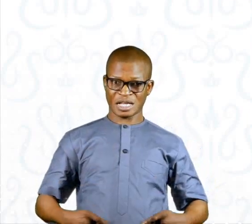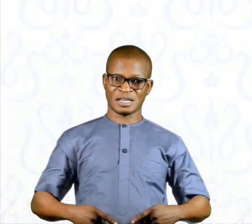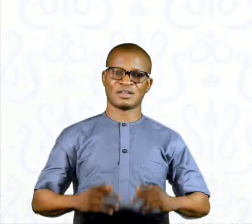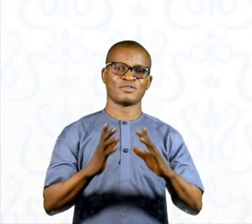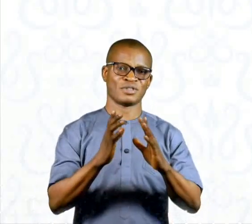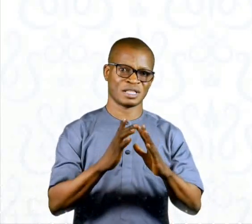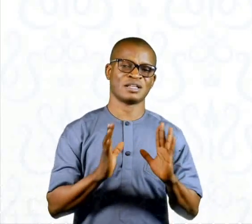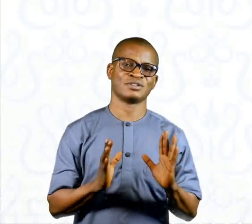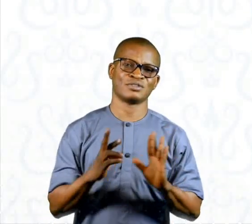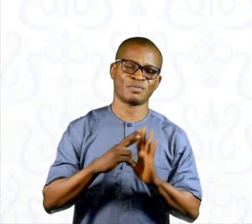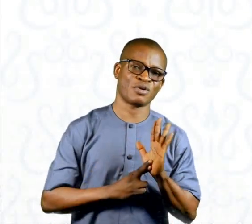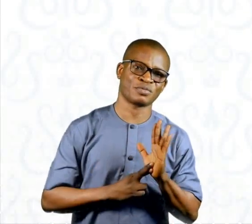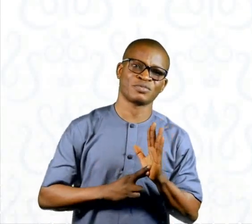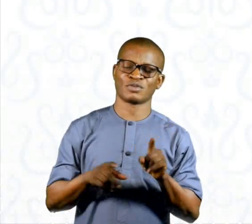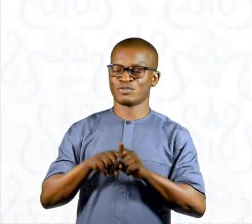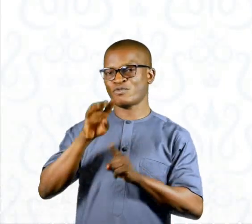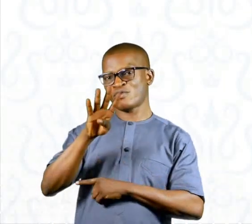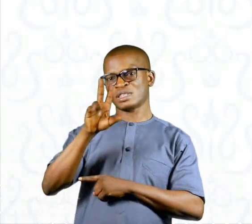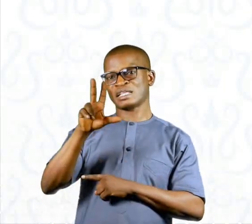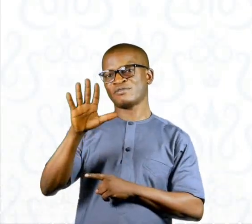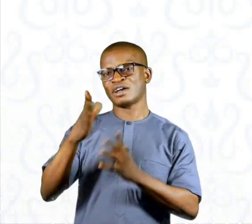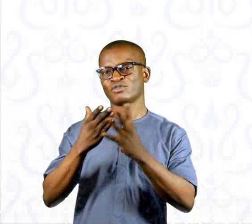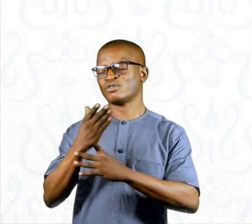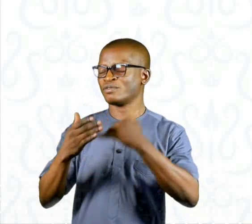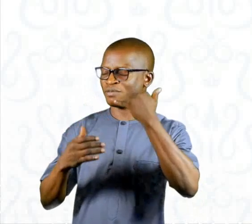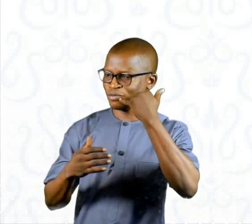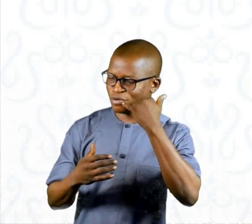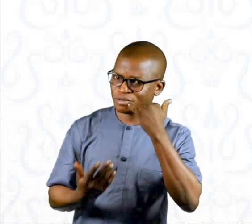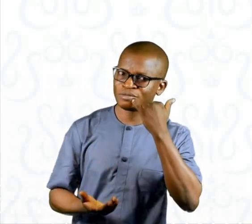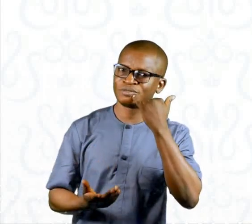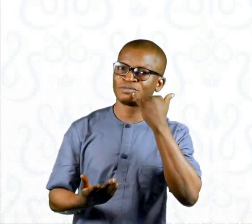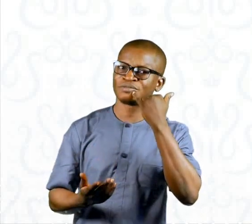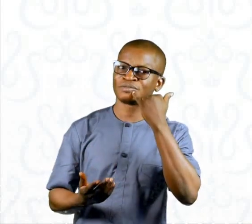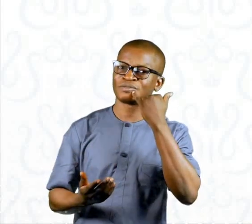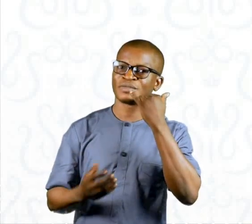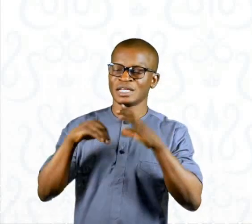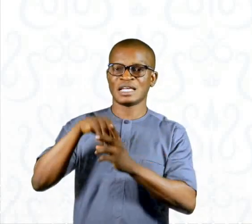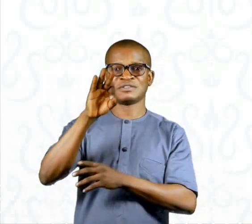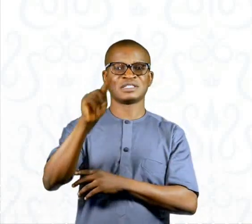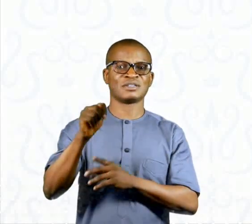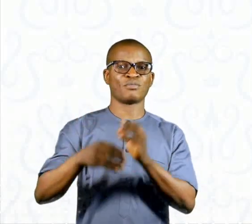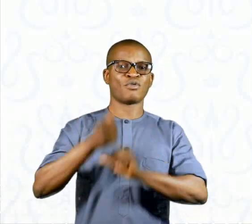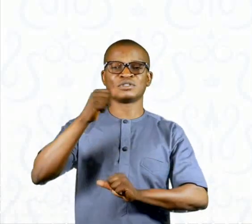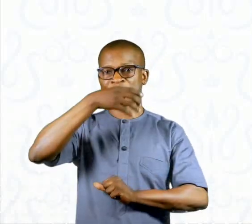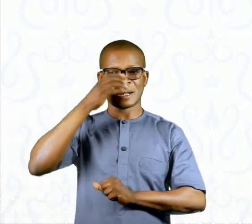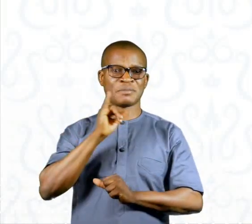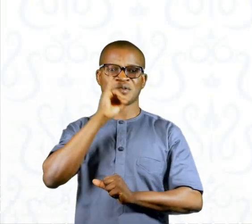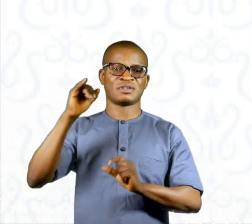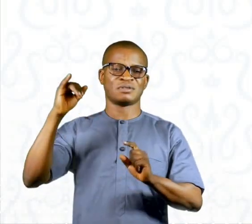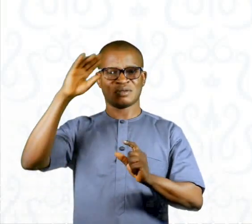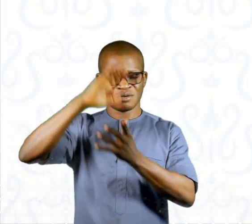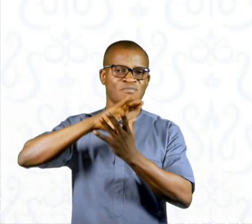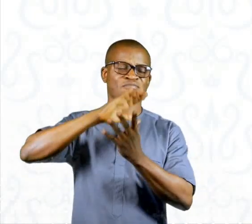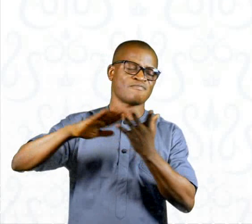435 through our call center. The crimes top on the list for the FCT was spousal abuse. Next